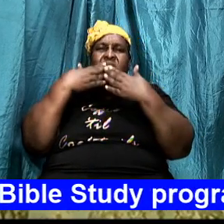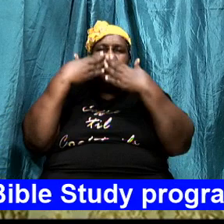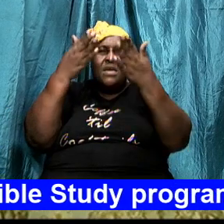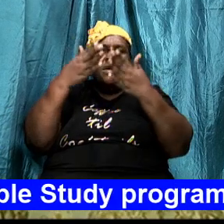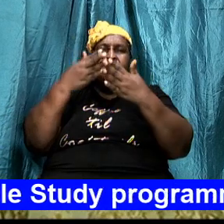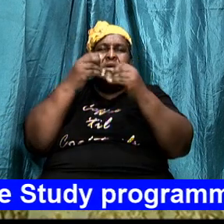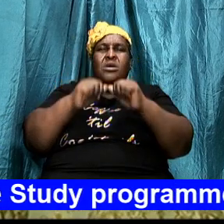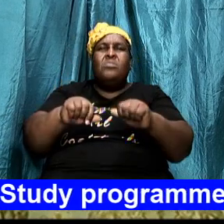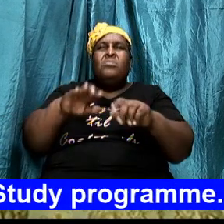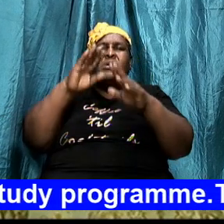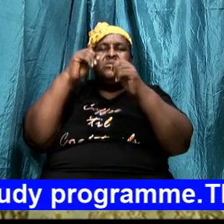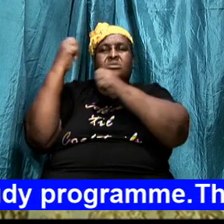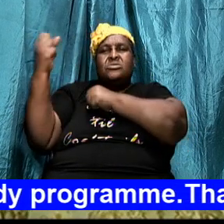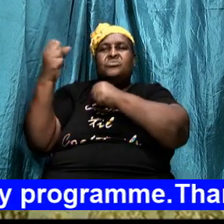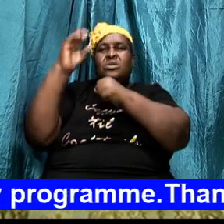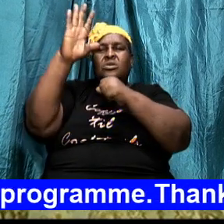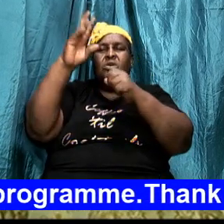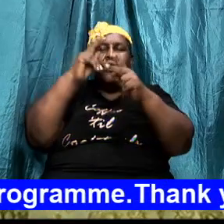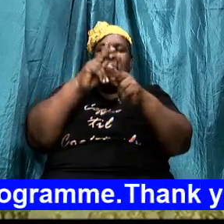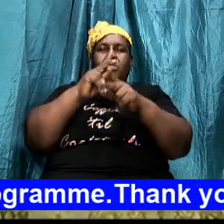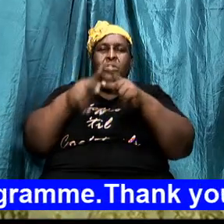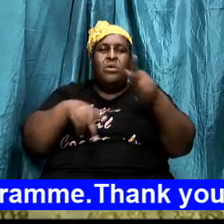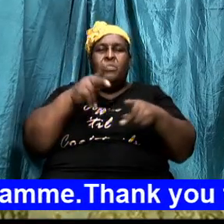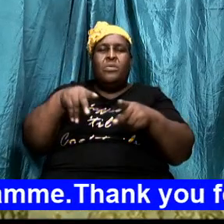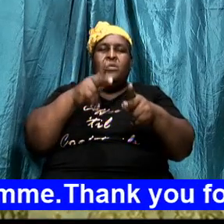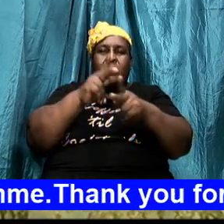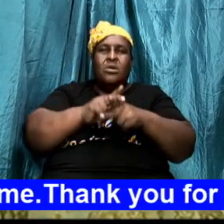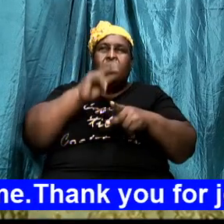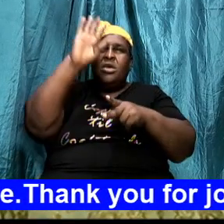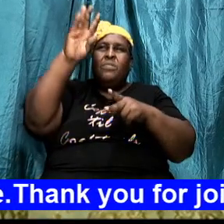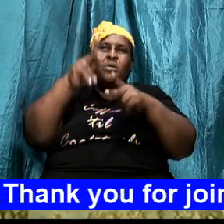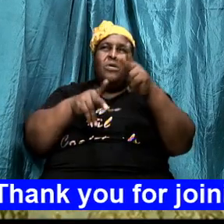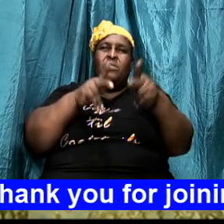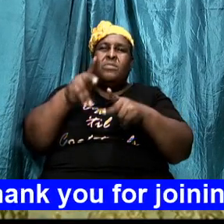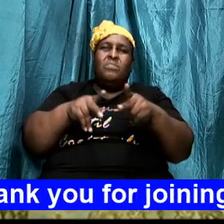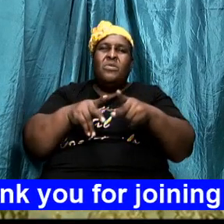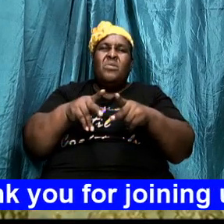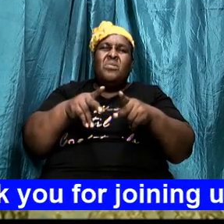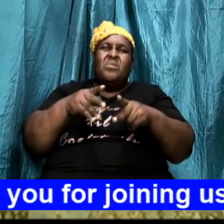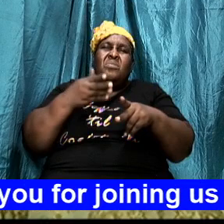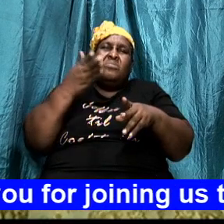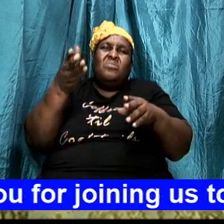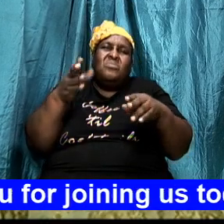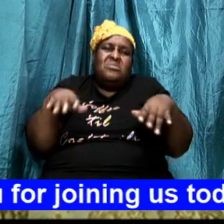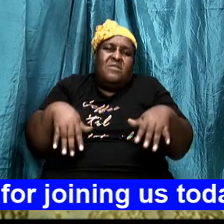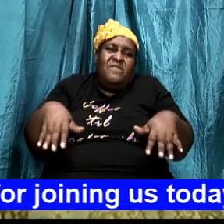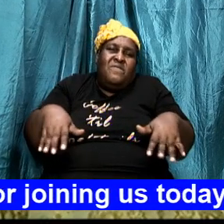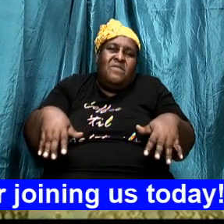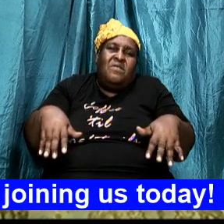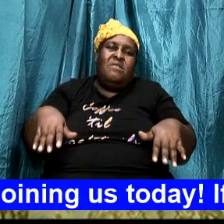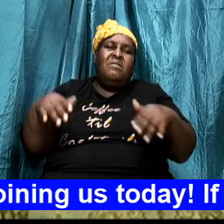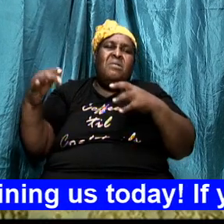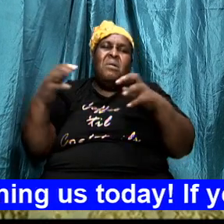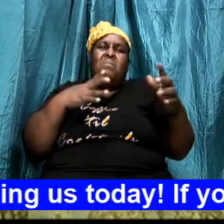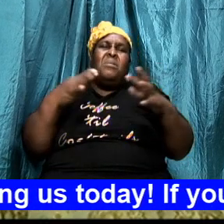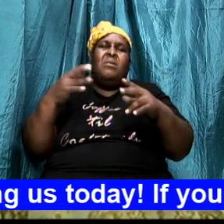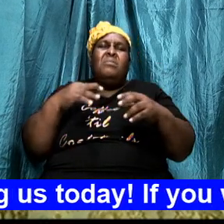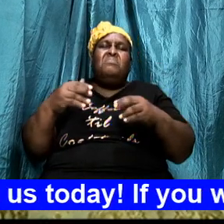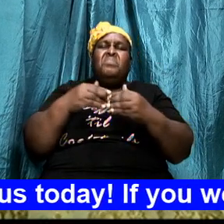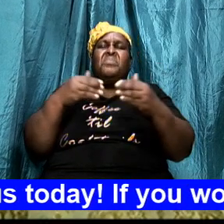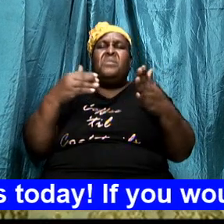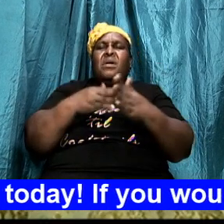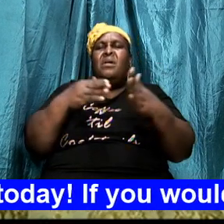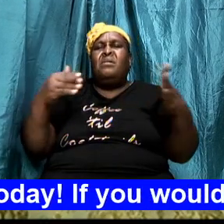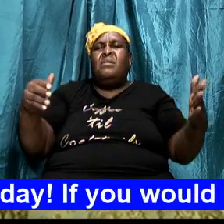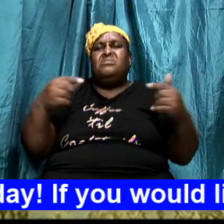your people strengthen your people keep your people those who are in fierce battle God against the adversary we ask God